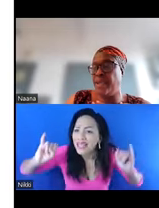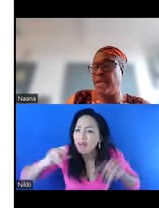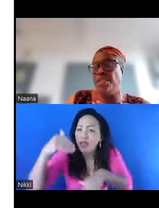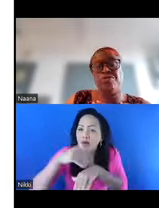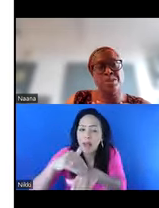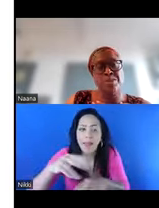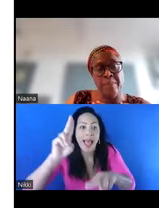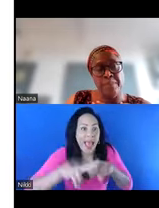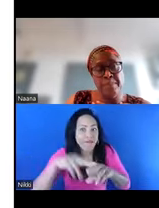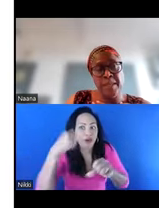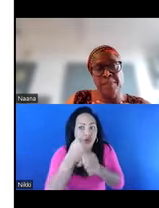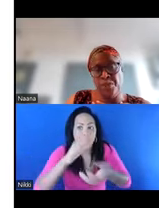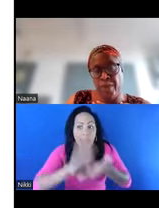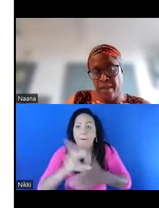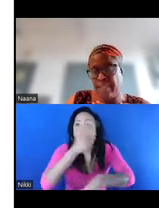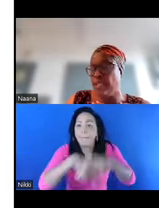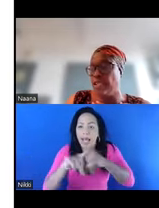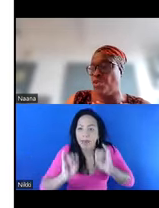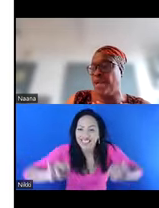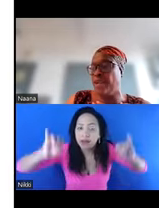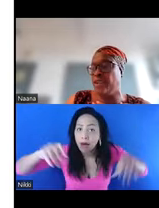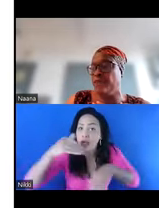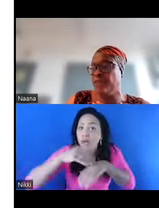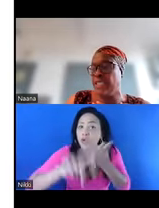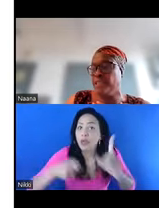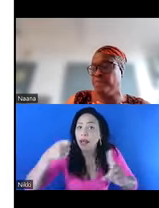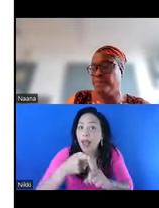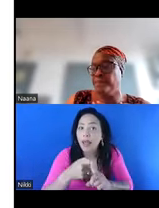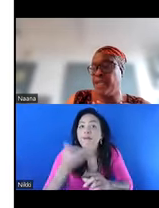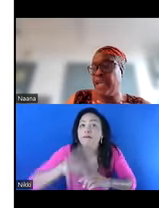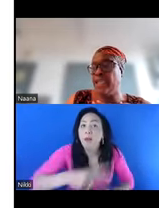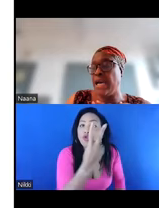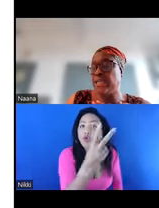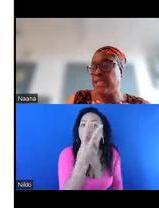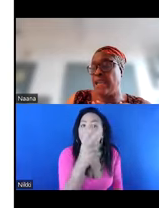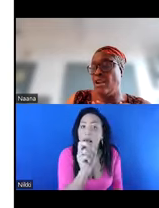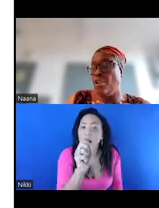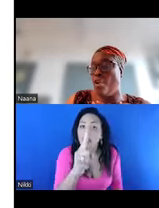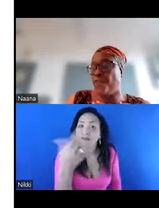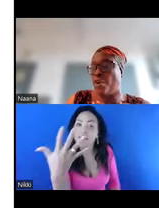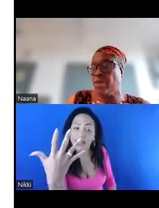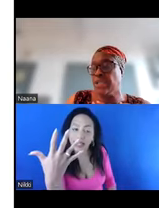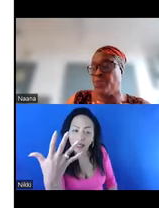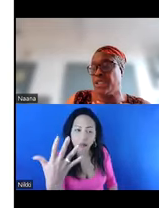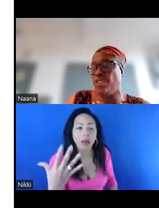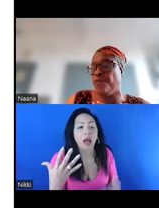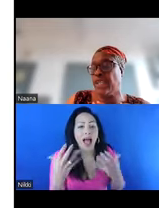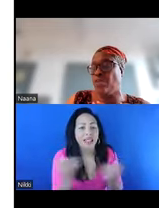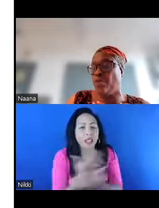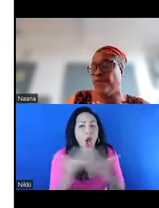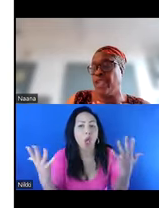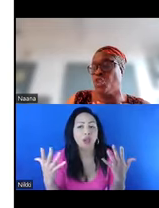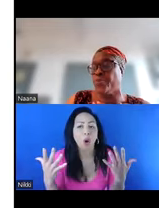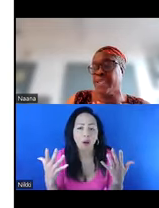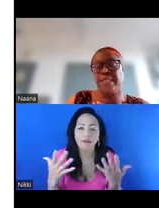made a serious crime in the UK since 2015. It has a lot of clauses, which is